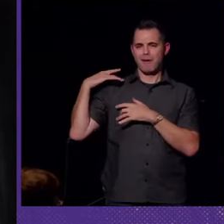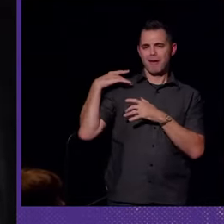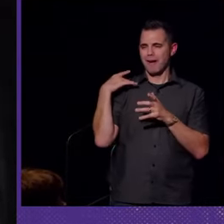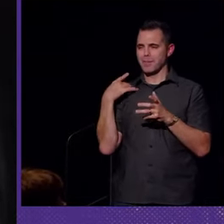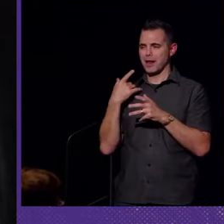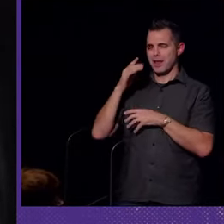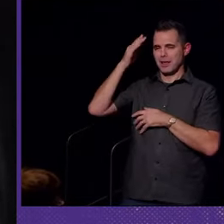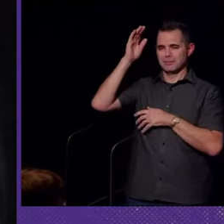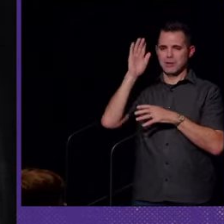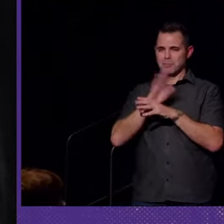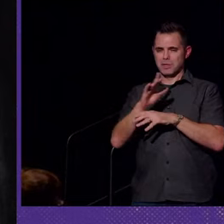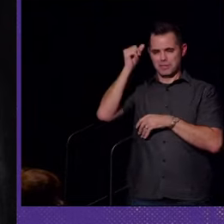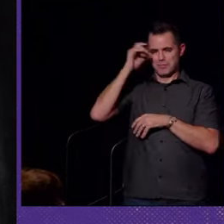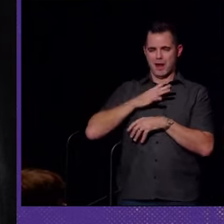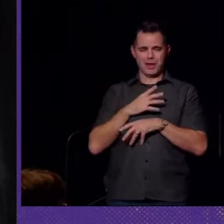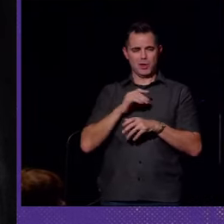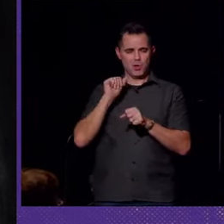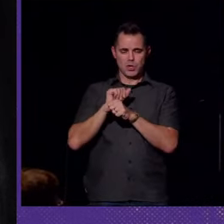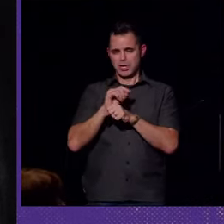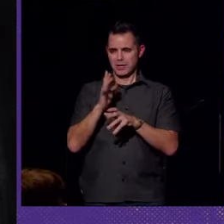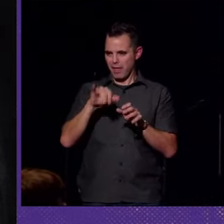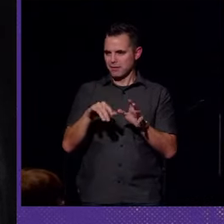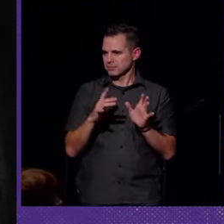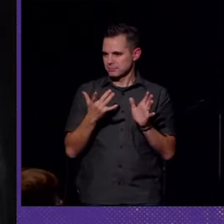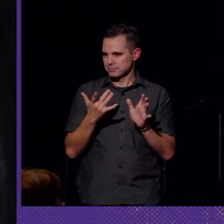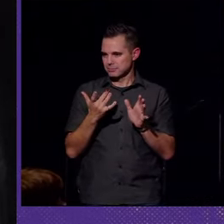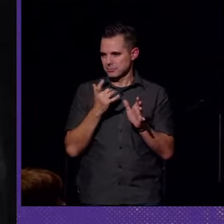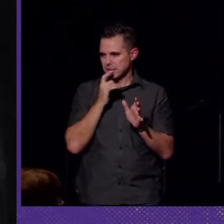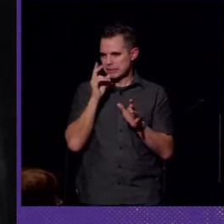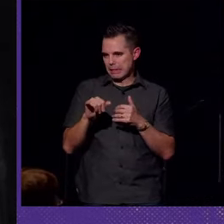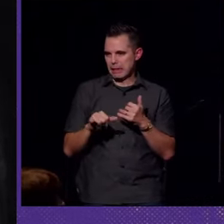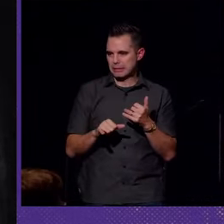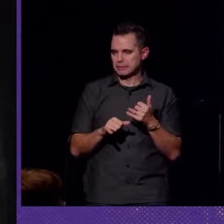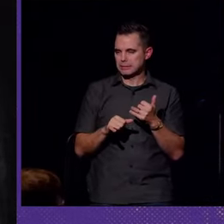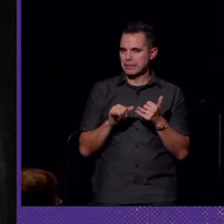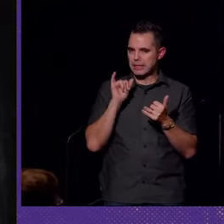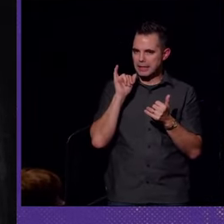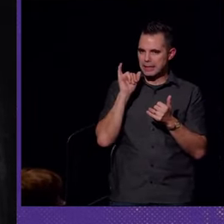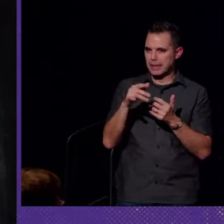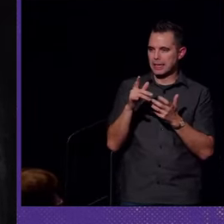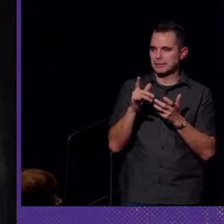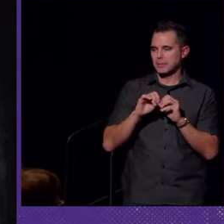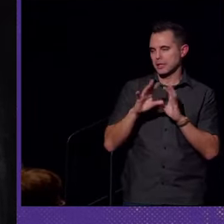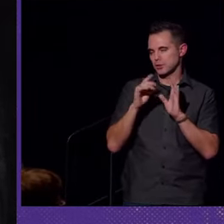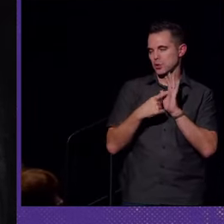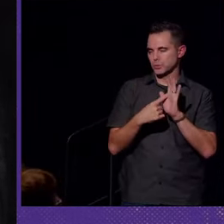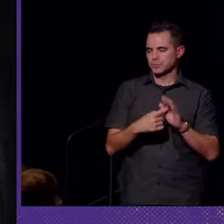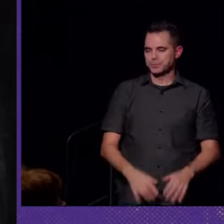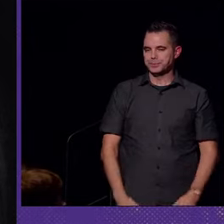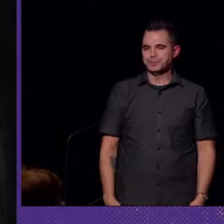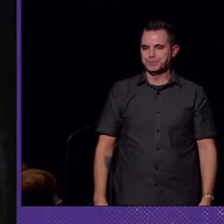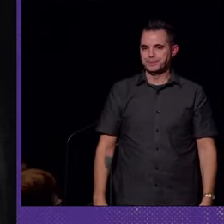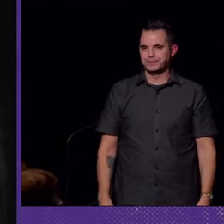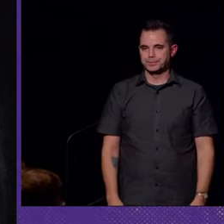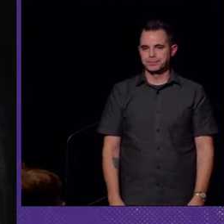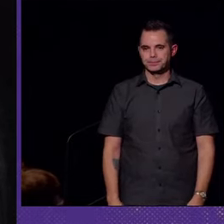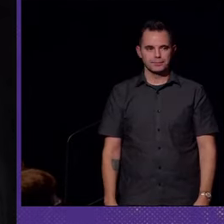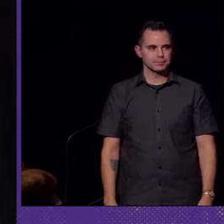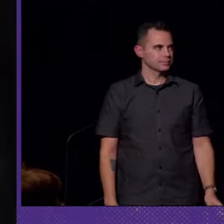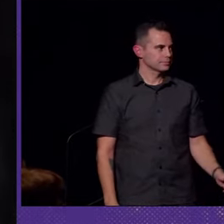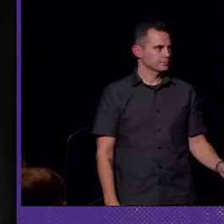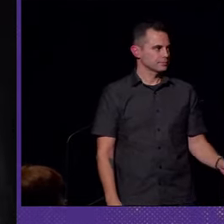businessman to succeed at work or for a child to succeed in school. So I think that explains the shift. Yeah. Thank